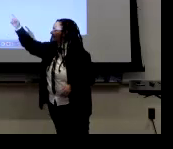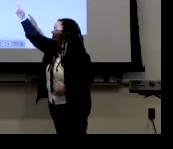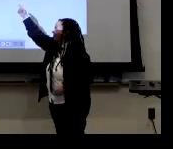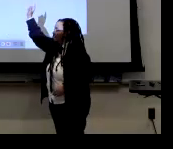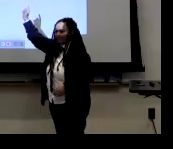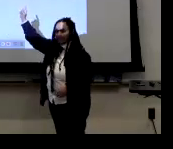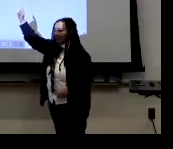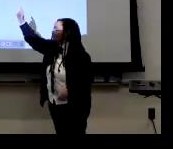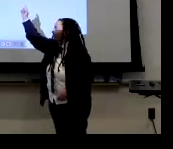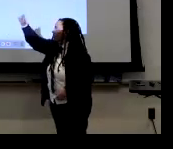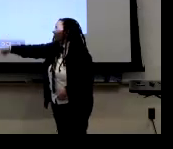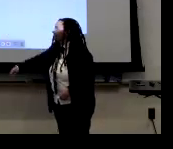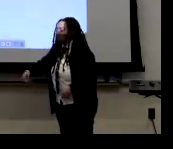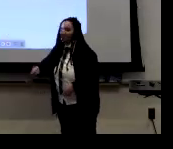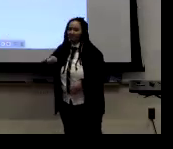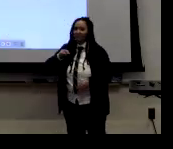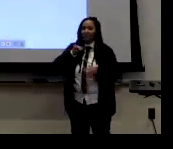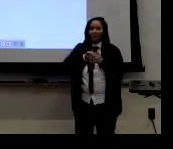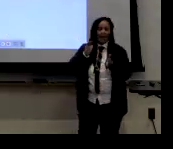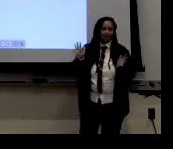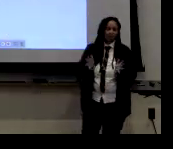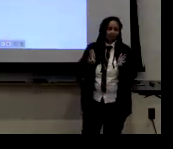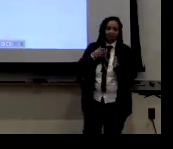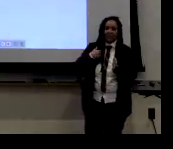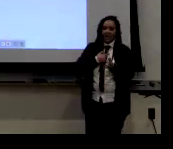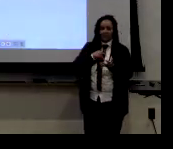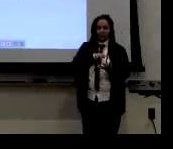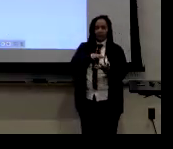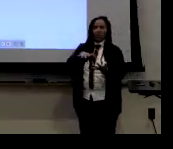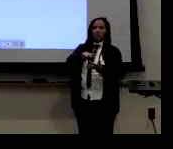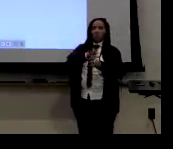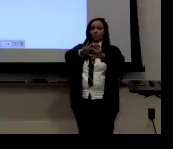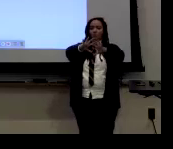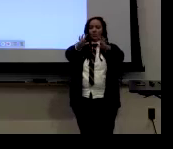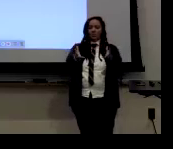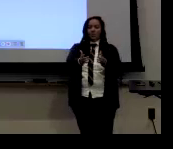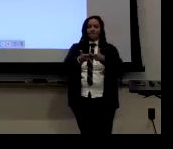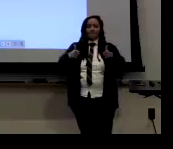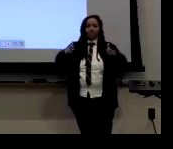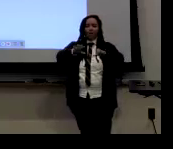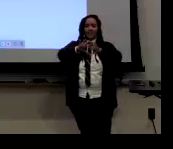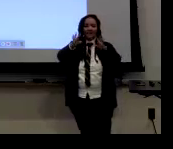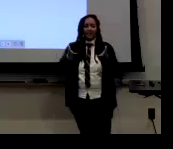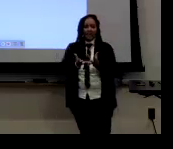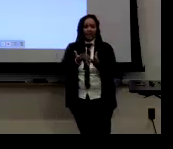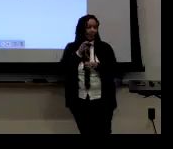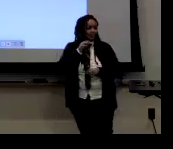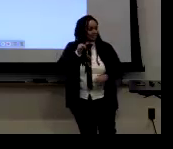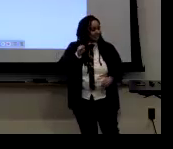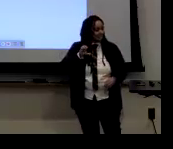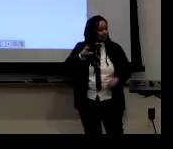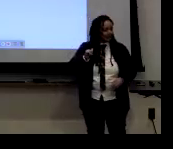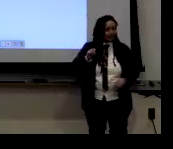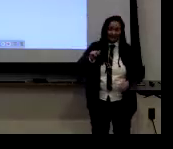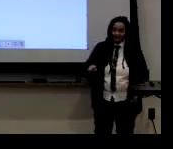but there's multiple ways to be masculine as well. And so anyway, I encourage you guys to look into these resources yourself,